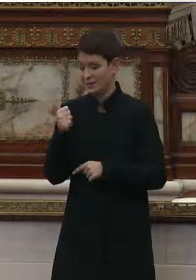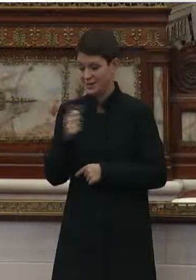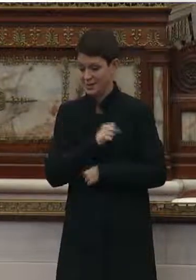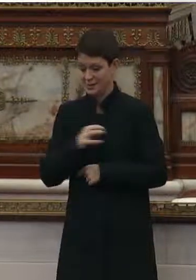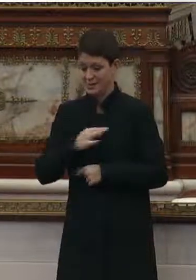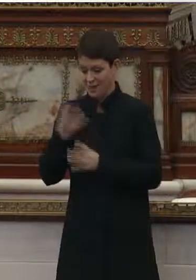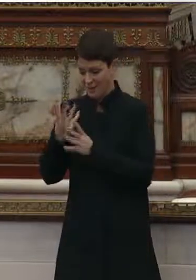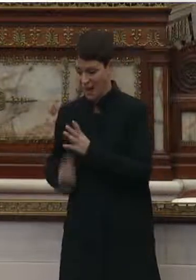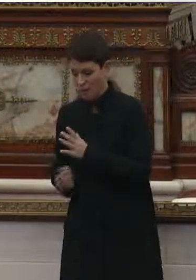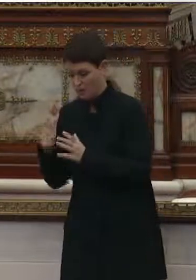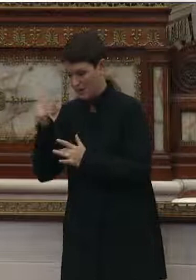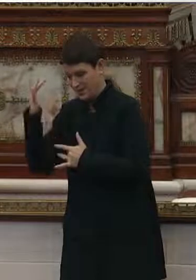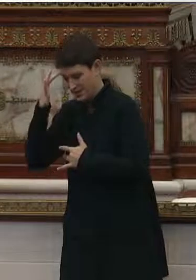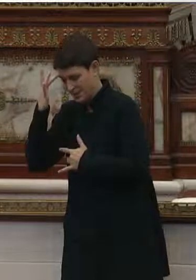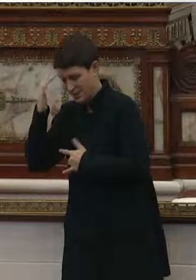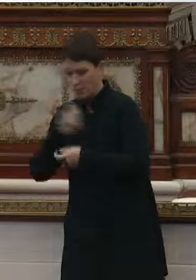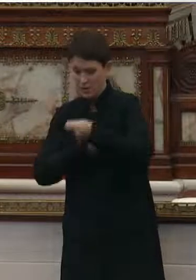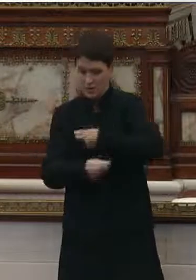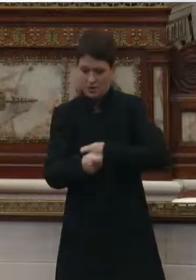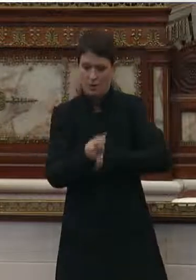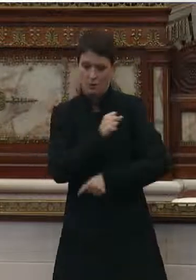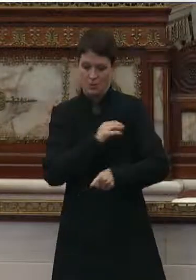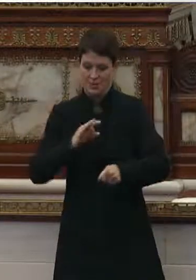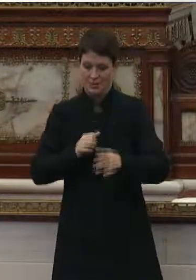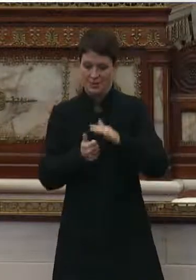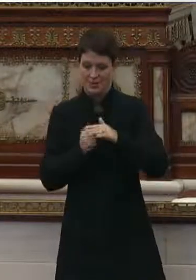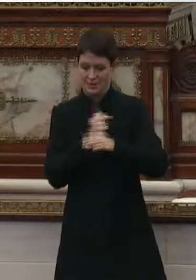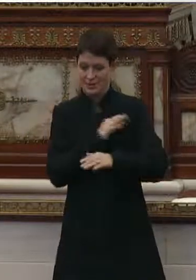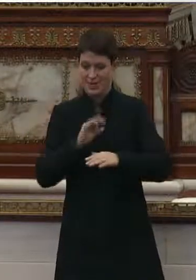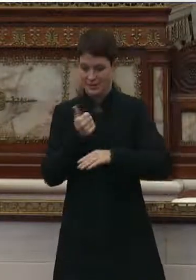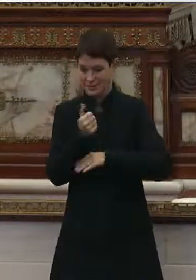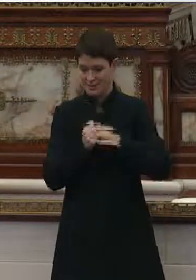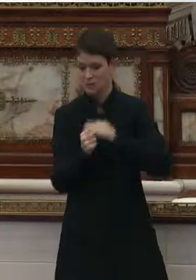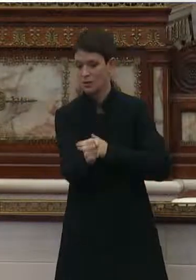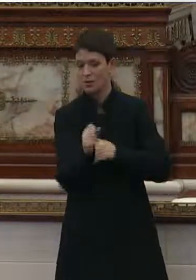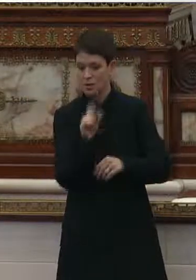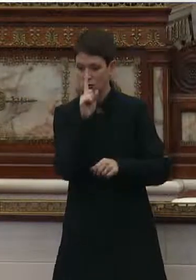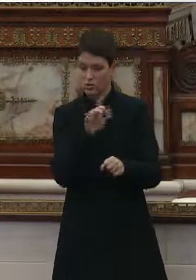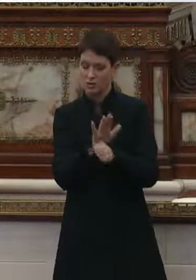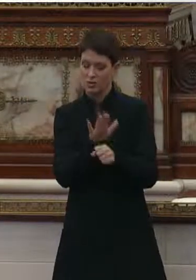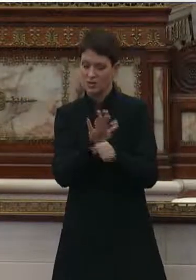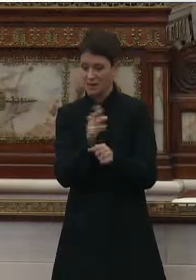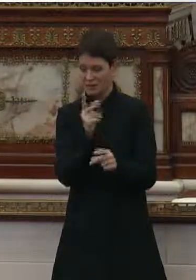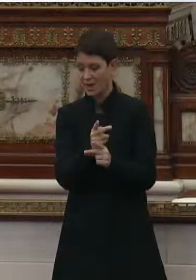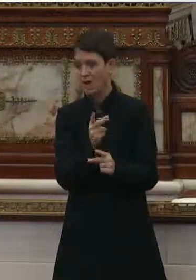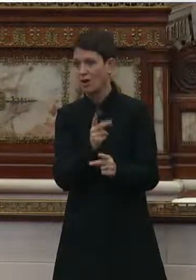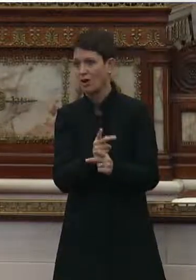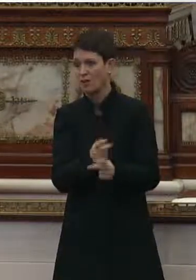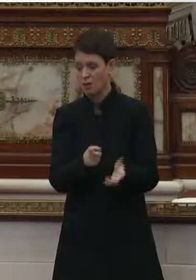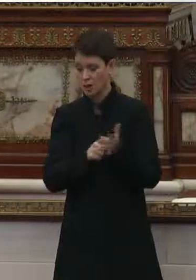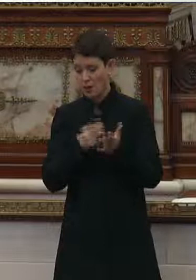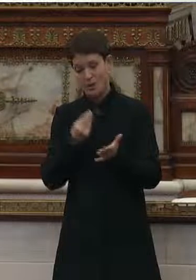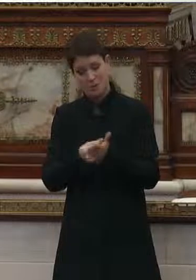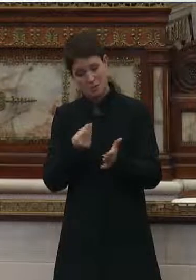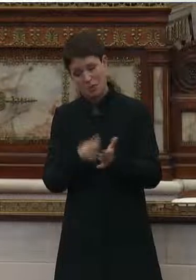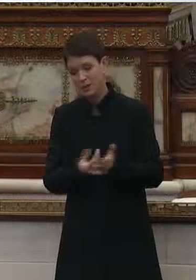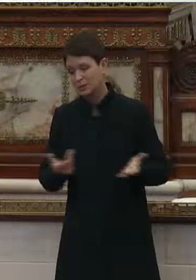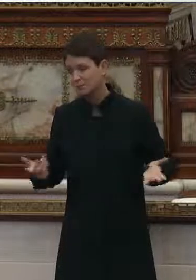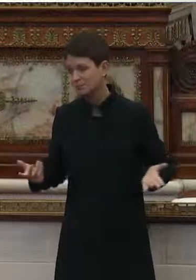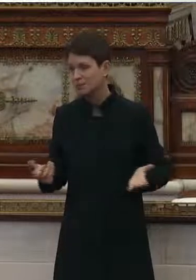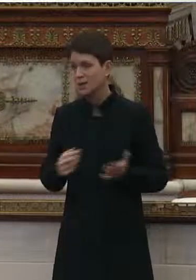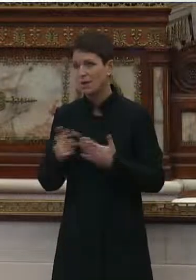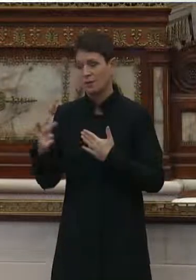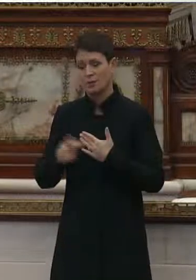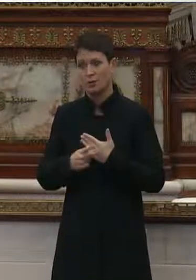are out and we want to put 10 individuals in to make sure that the residents are getting enough care, that requires funding. So the